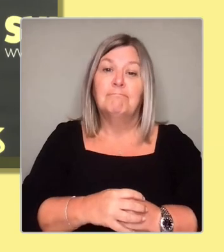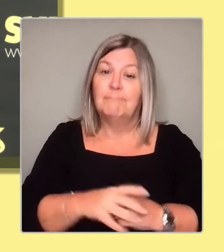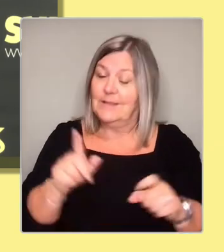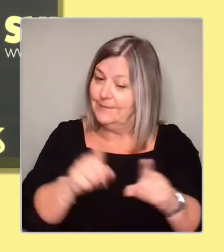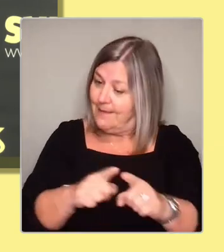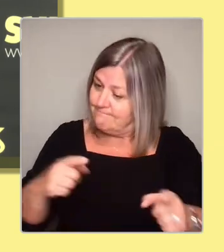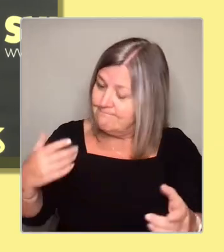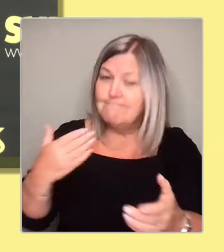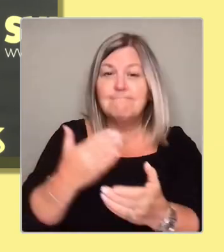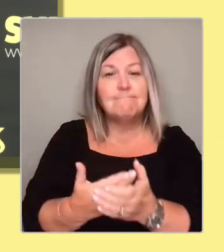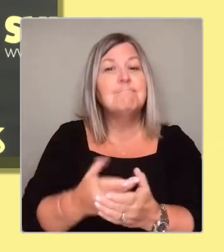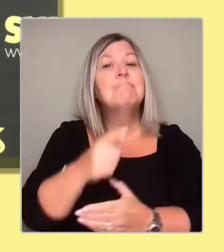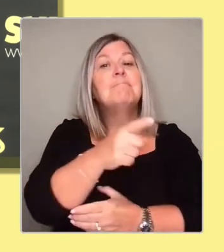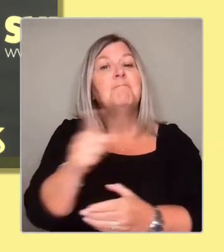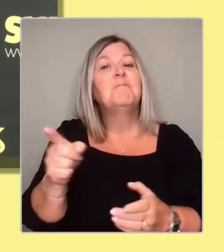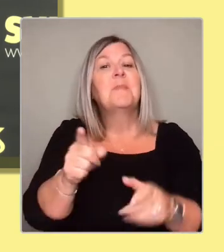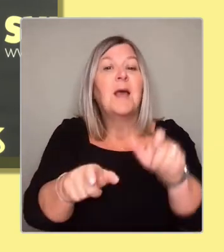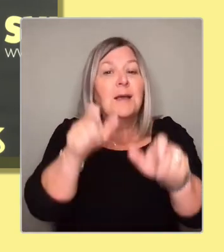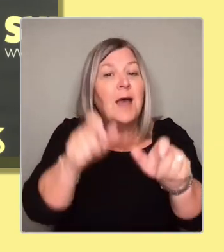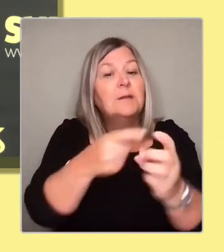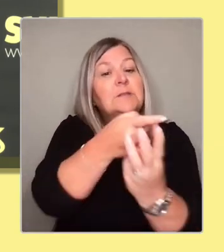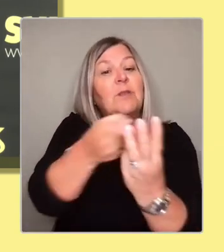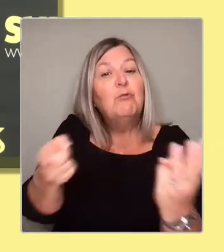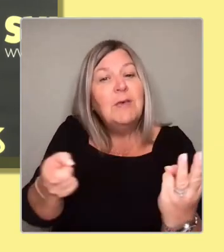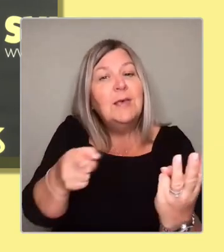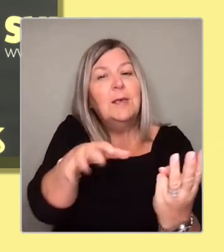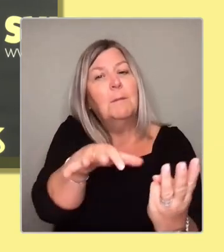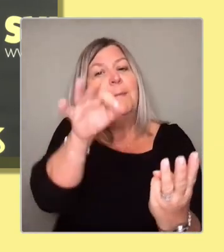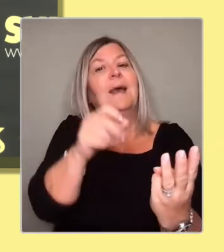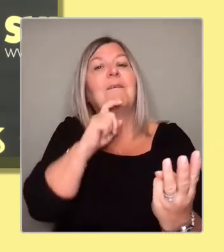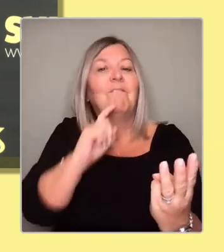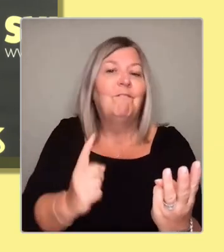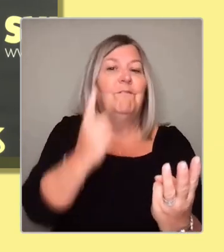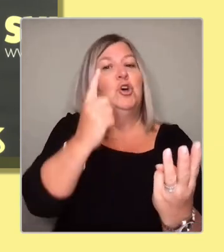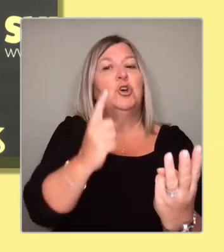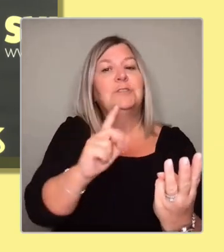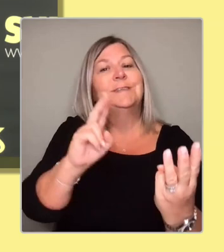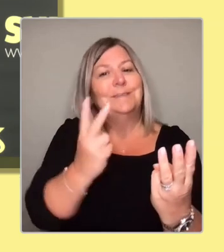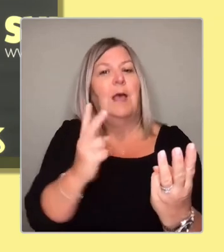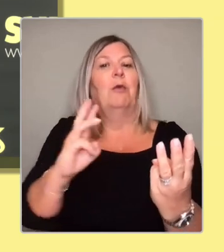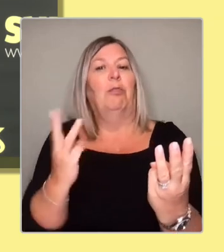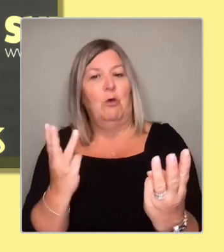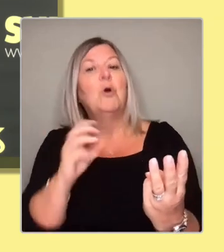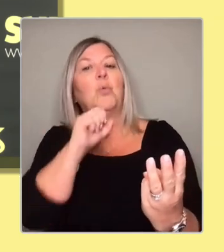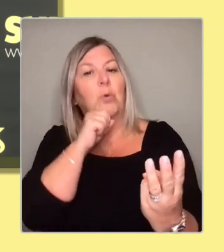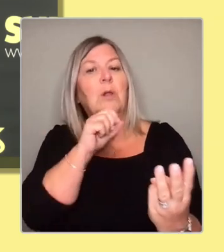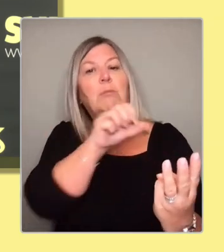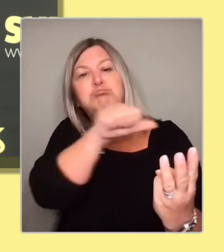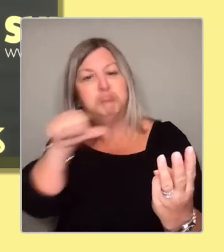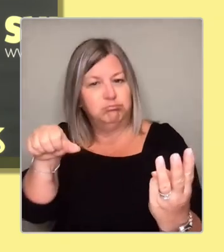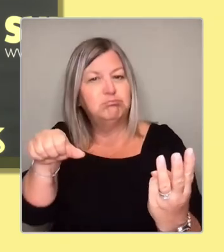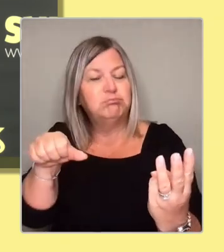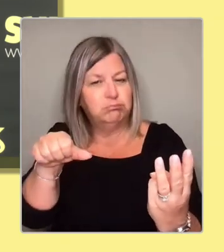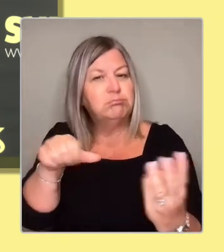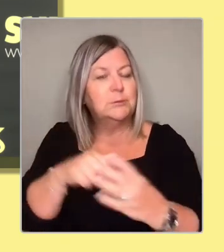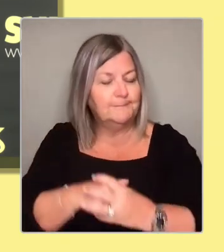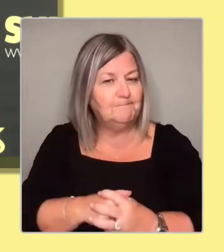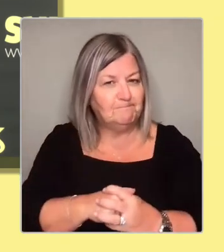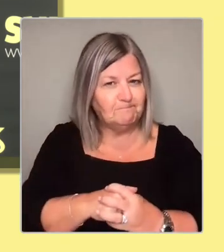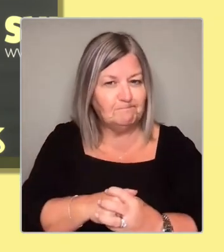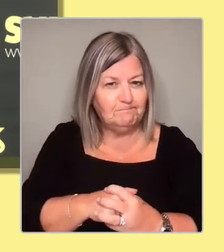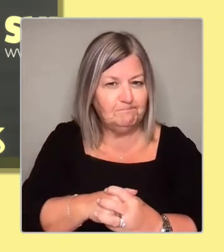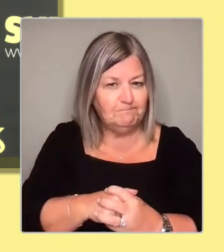we came on to the stage in terms of the order in which each of them will make their first six-minute statement.